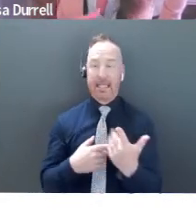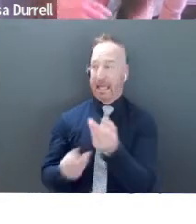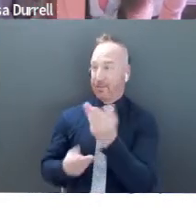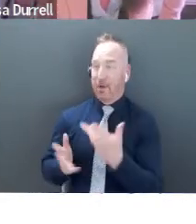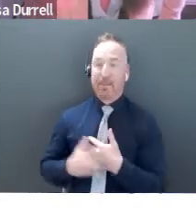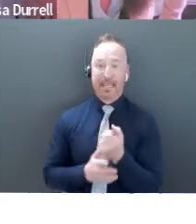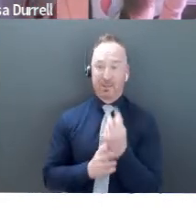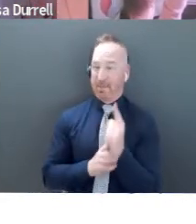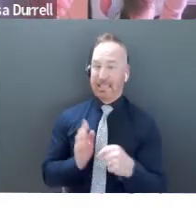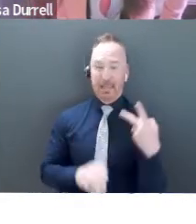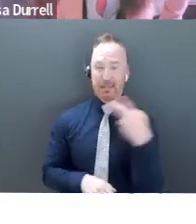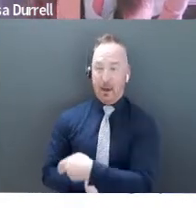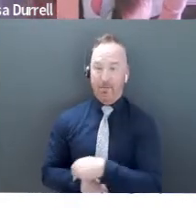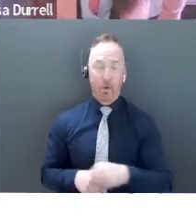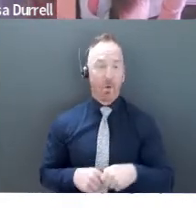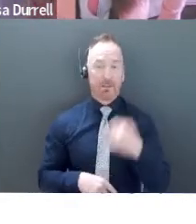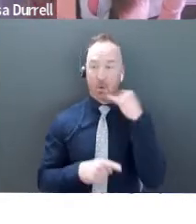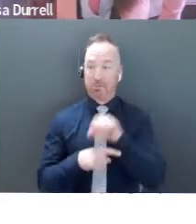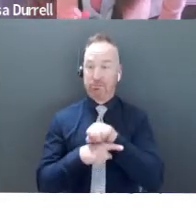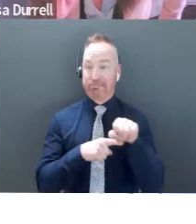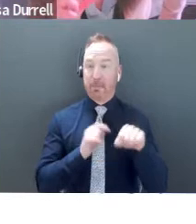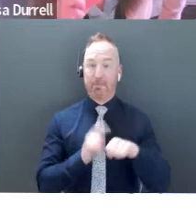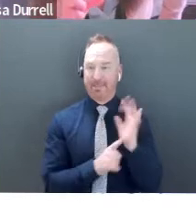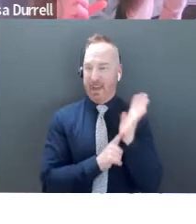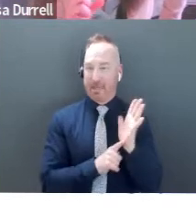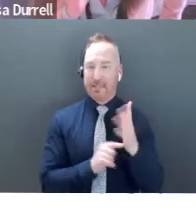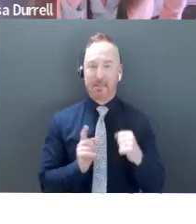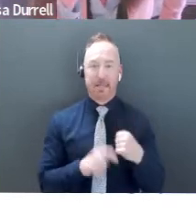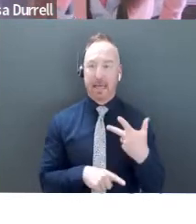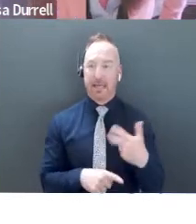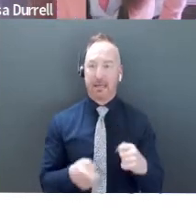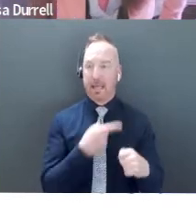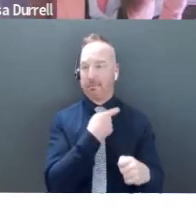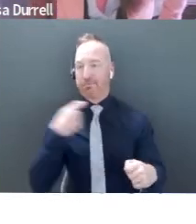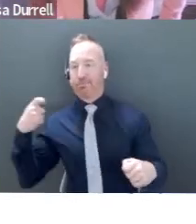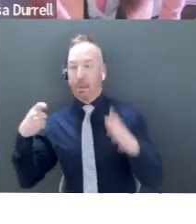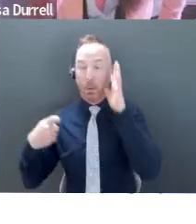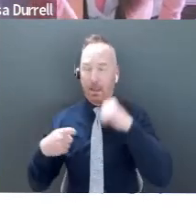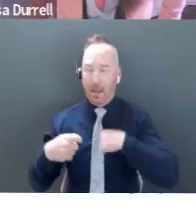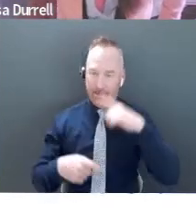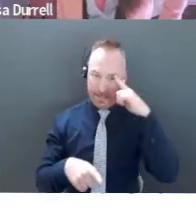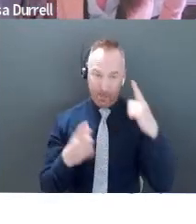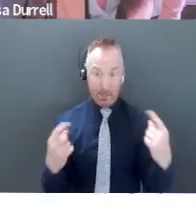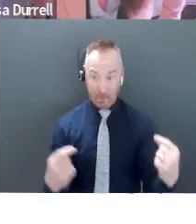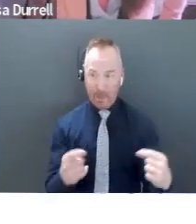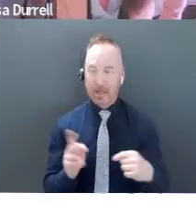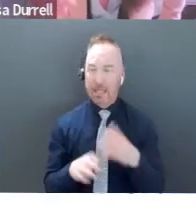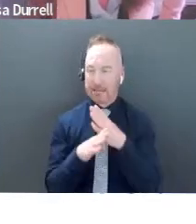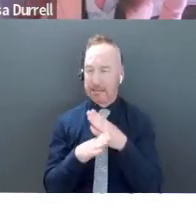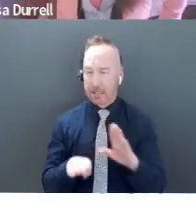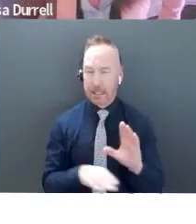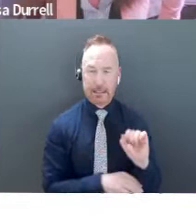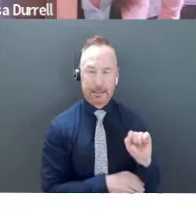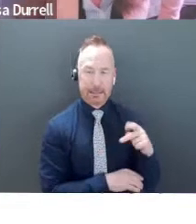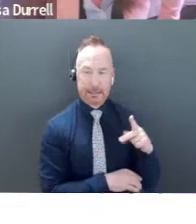We cut you off or you're going to be on a stage and they're going to cut you after five minutes. So what I like to do here is I start to actually do splits. So I'll